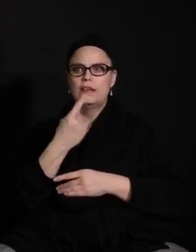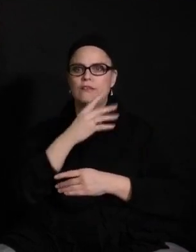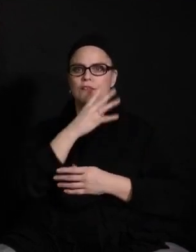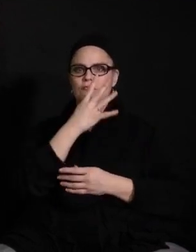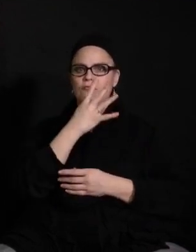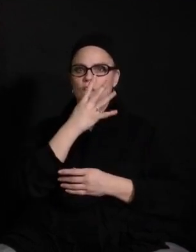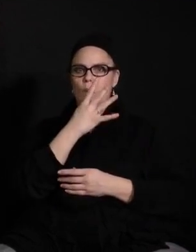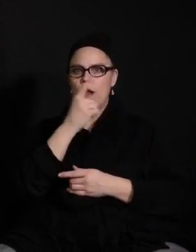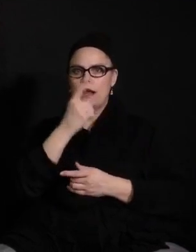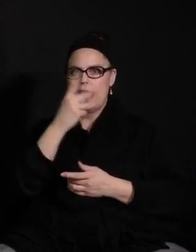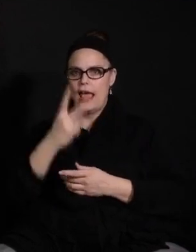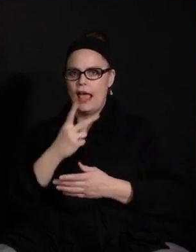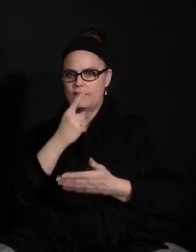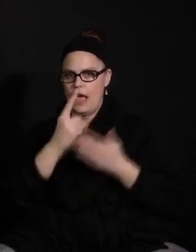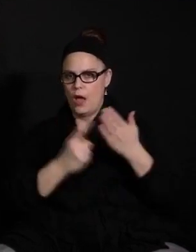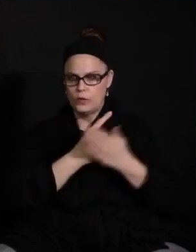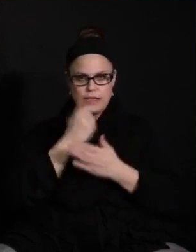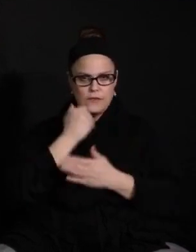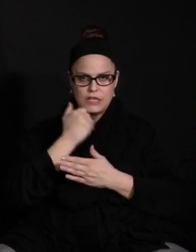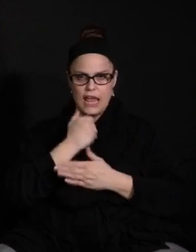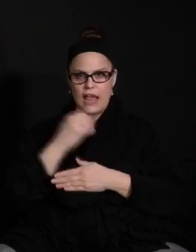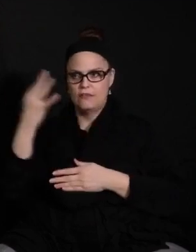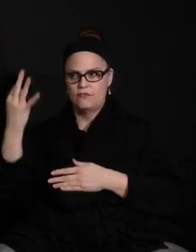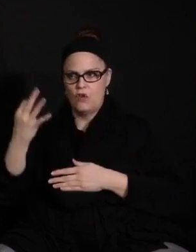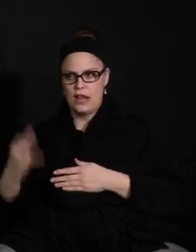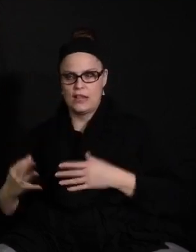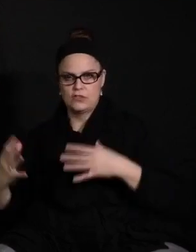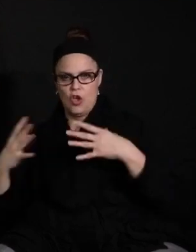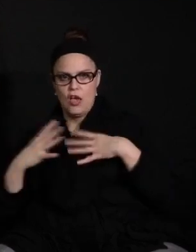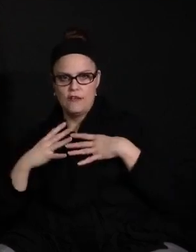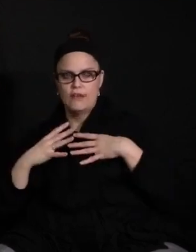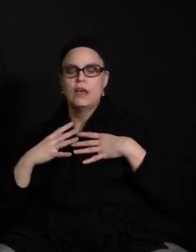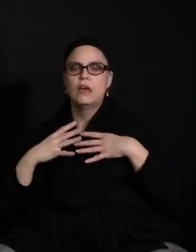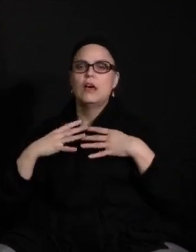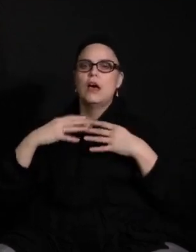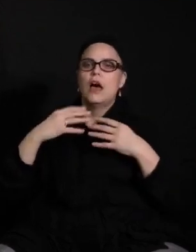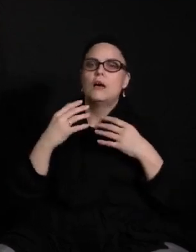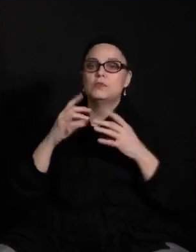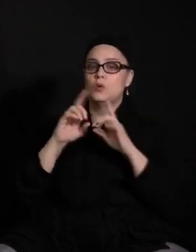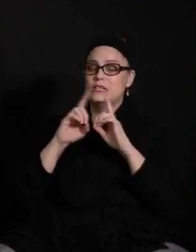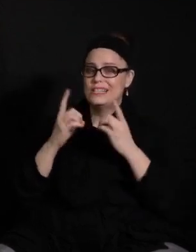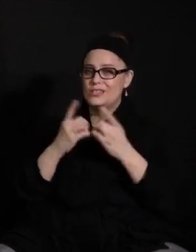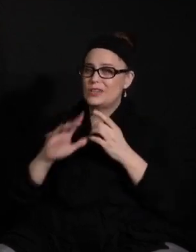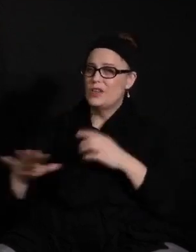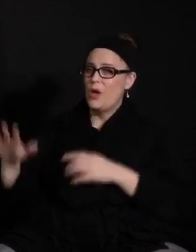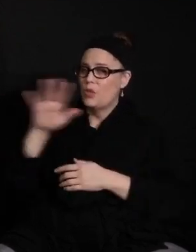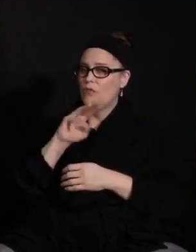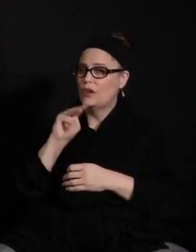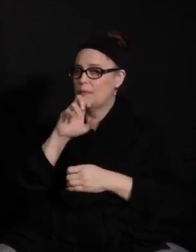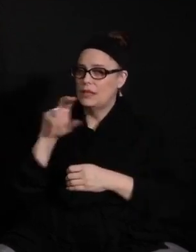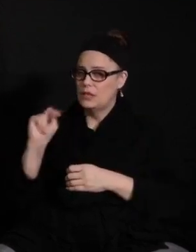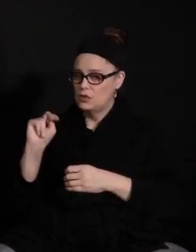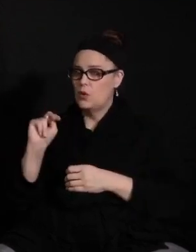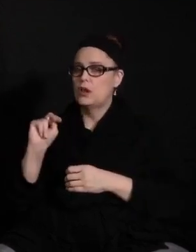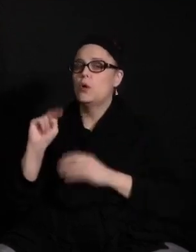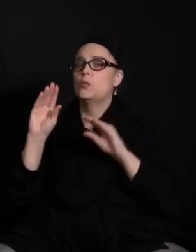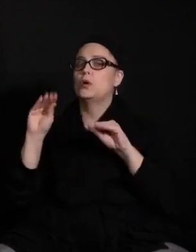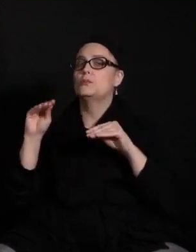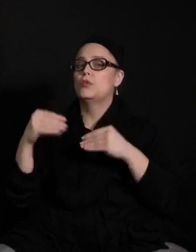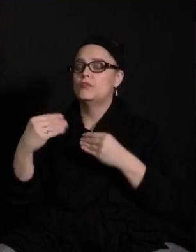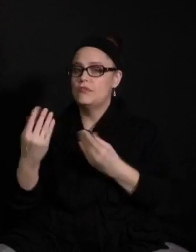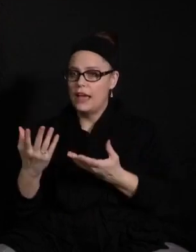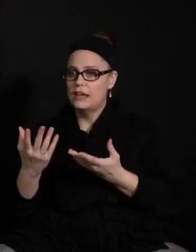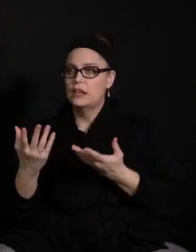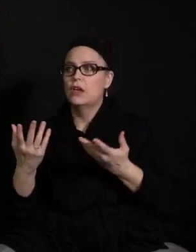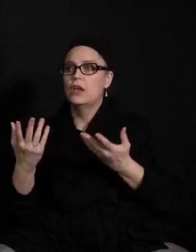off? I asked members of our school team to contribute to this response. So districts throughout Minnesota were provided the autonomy to